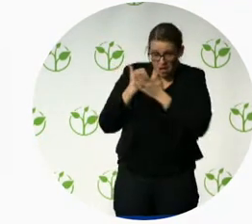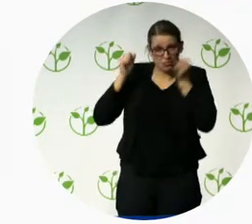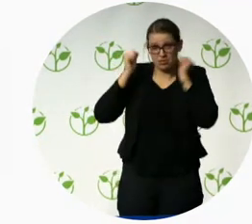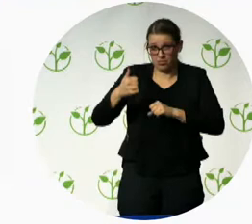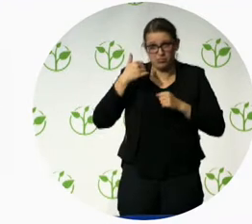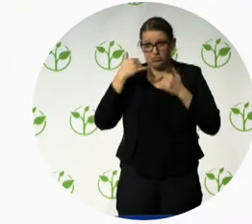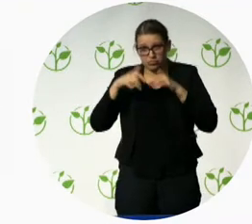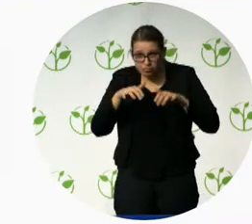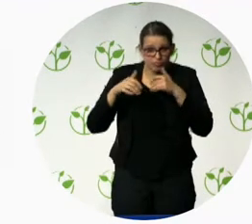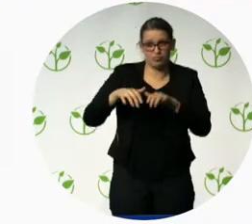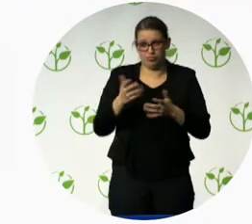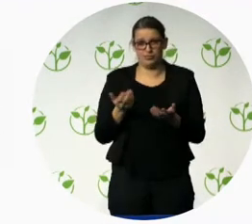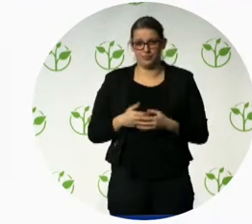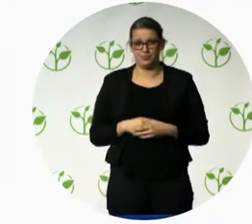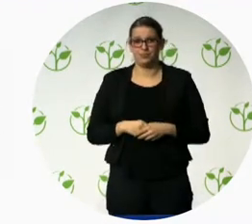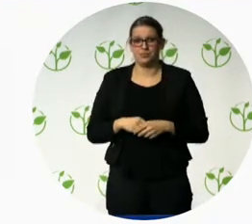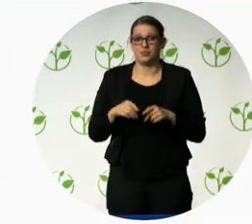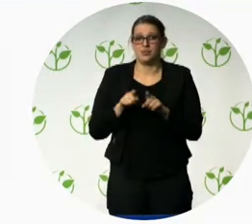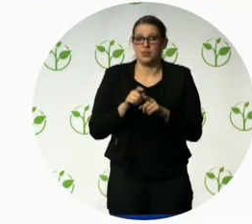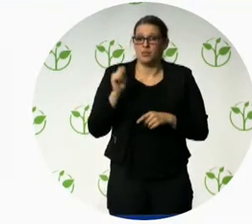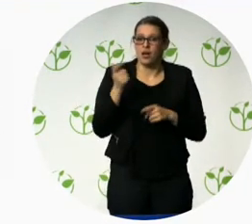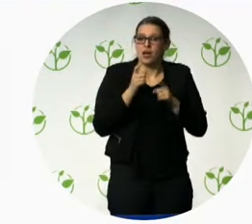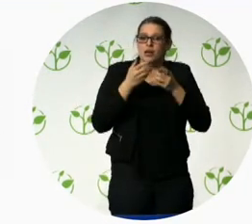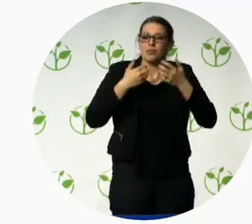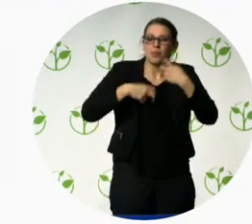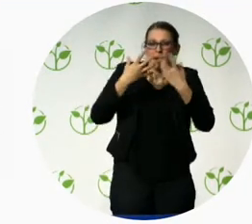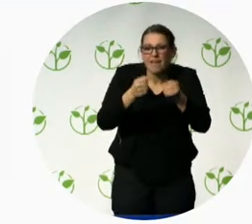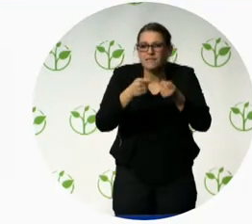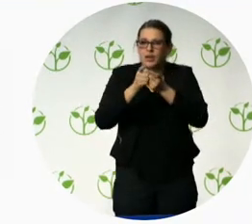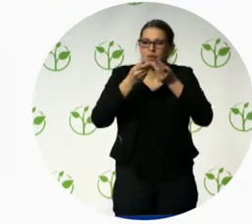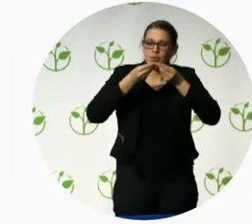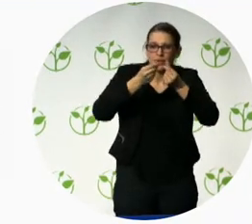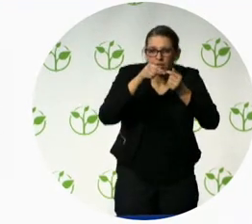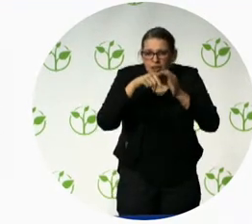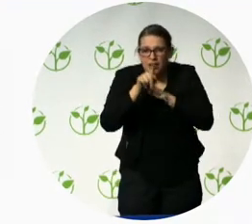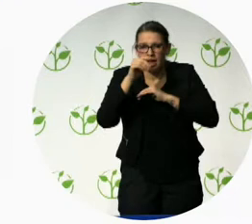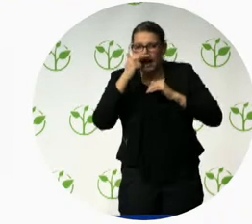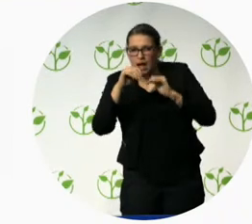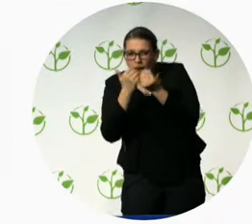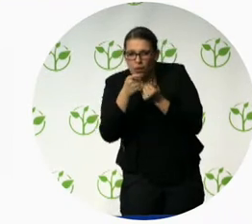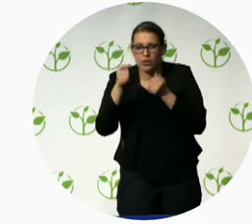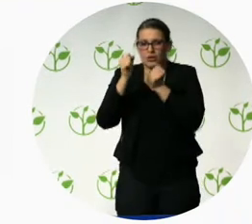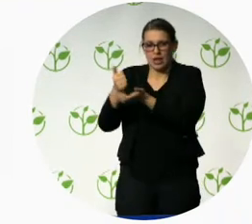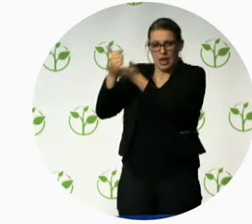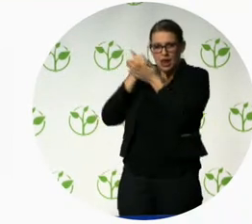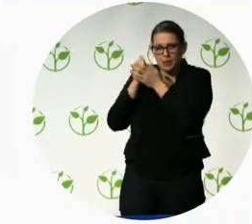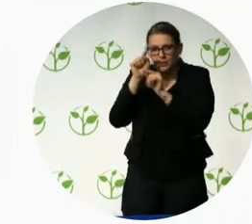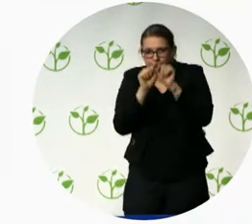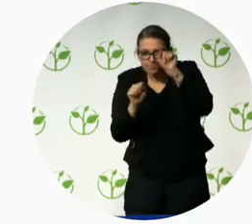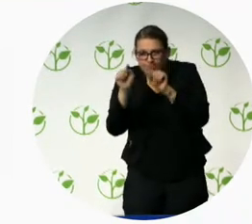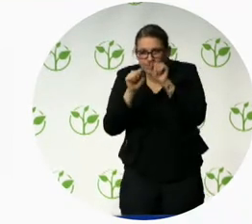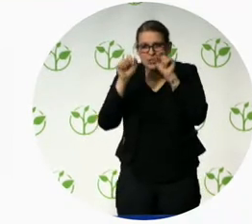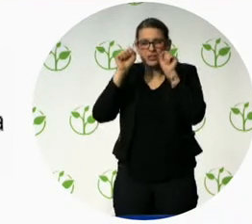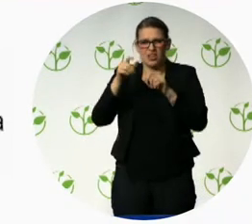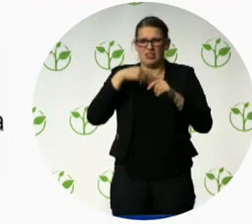Relax. We're going to sort it. Yeah? So, we get 400,000 calls per year to our Disability Answer Desk. But I guarantee you, maybe only 10%